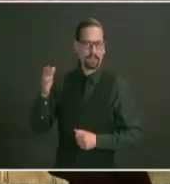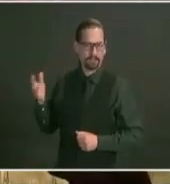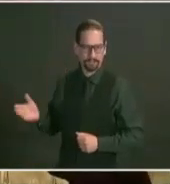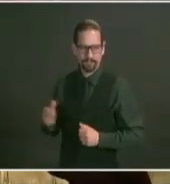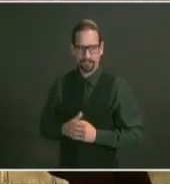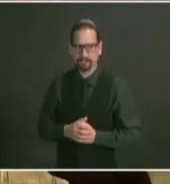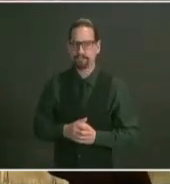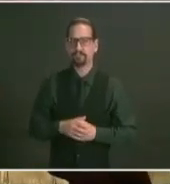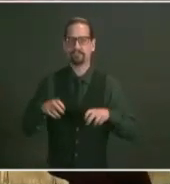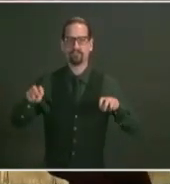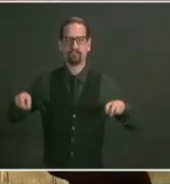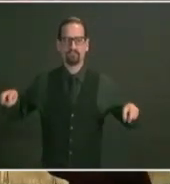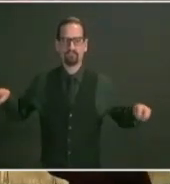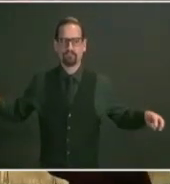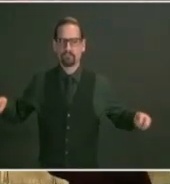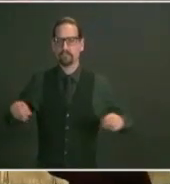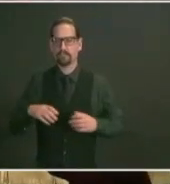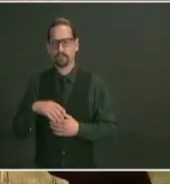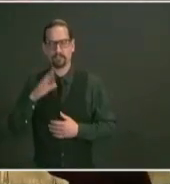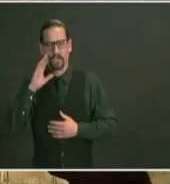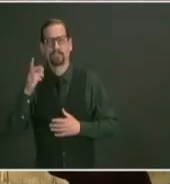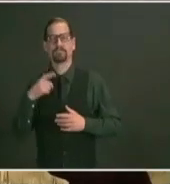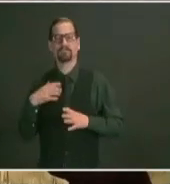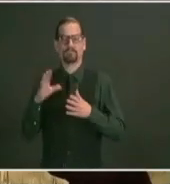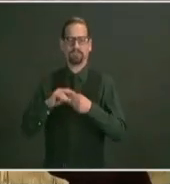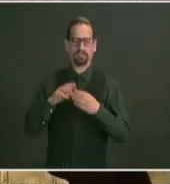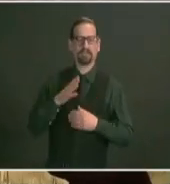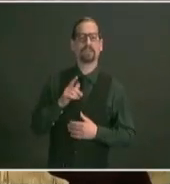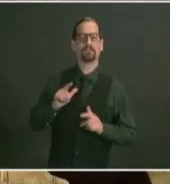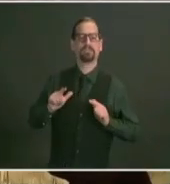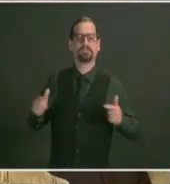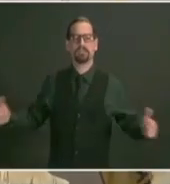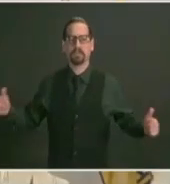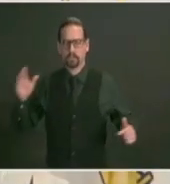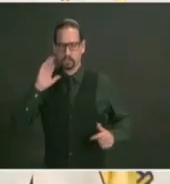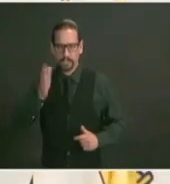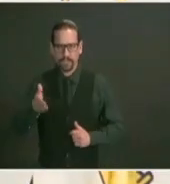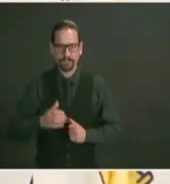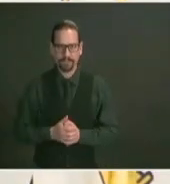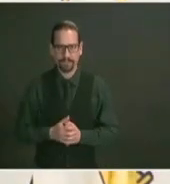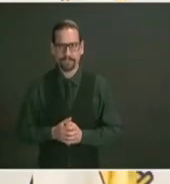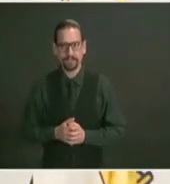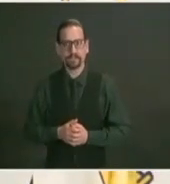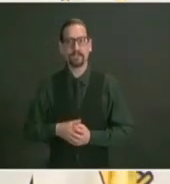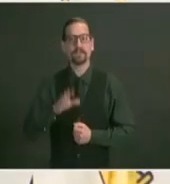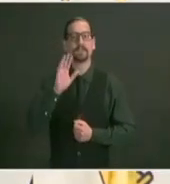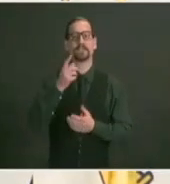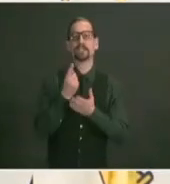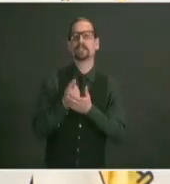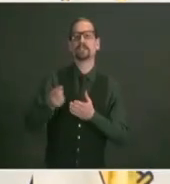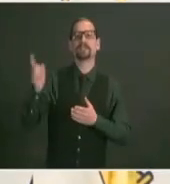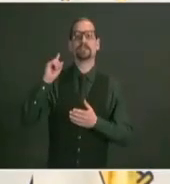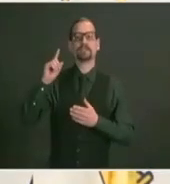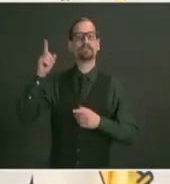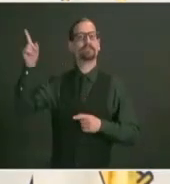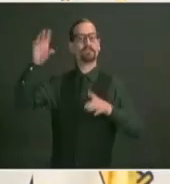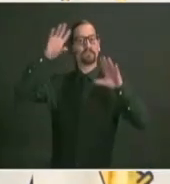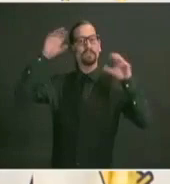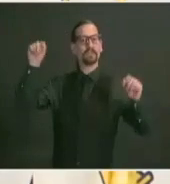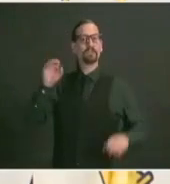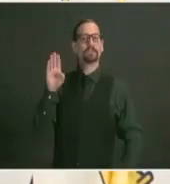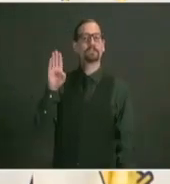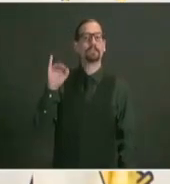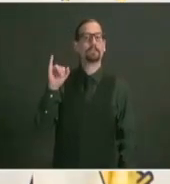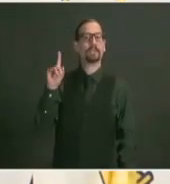a few notes uh last week i think very important uh president biden set a goal of making every